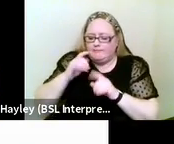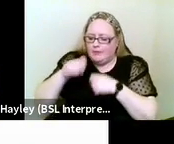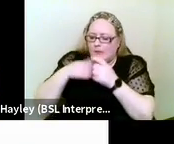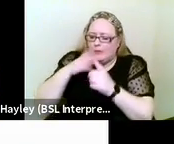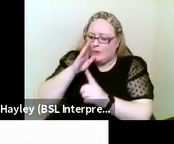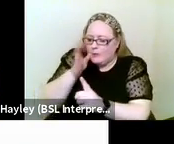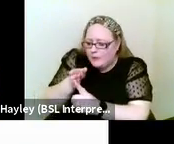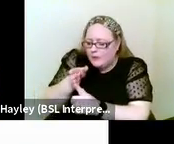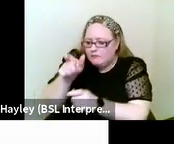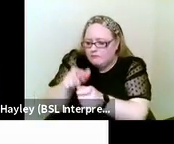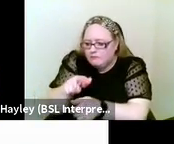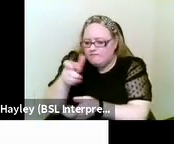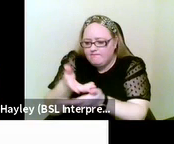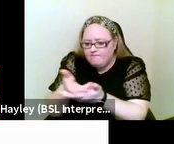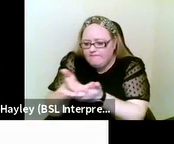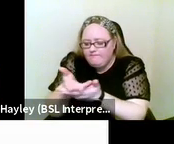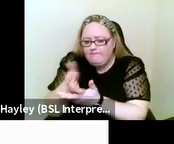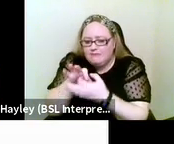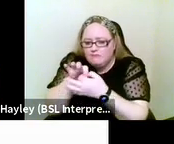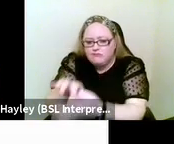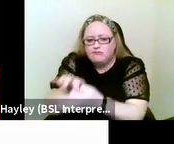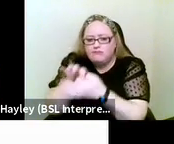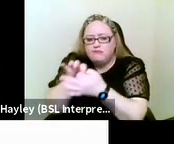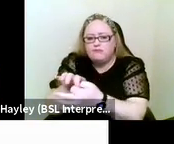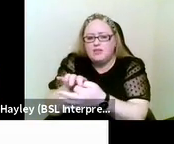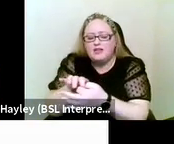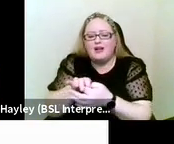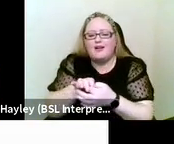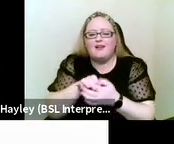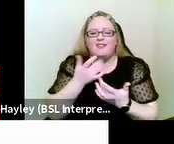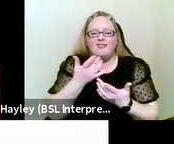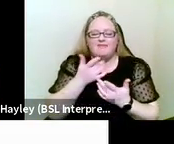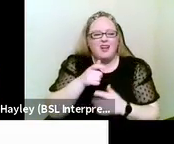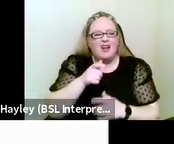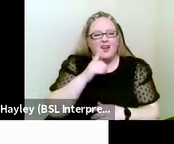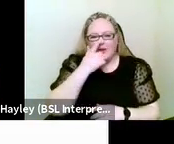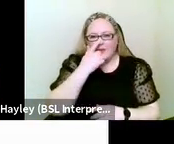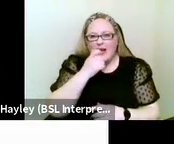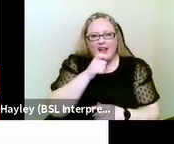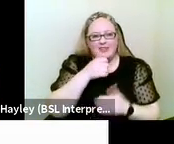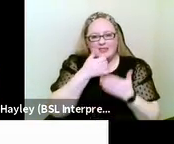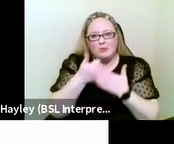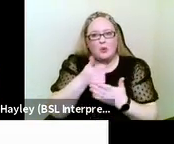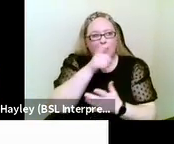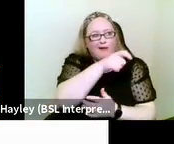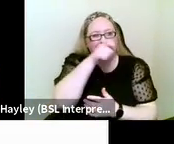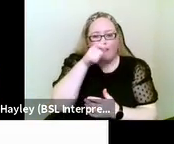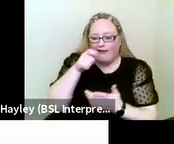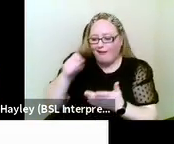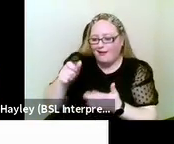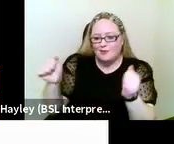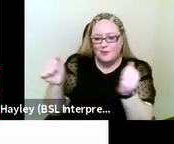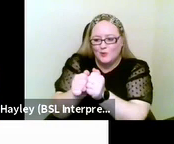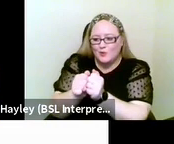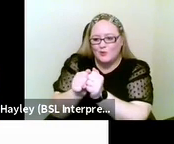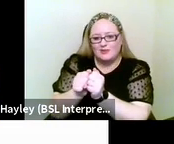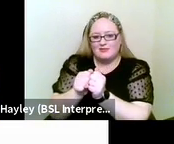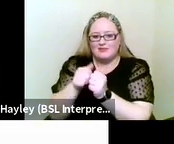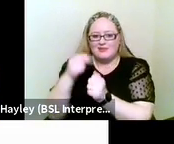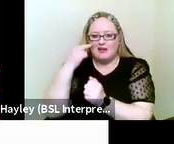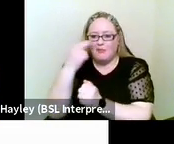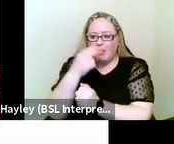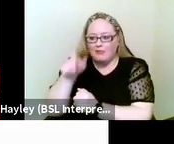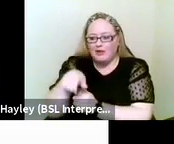Very rarely are there off the peg solutions for deafblind people. And it means that I'm going to have to